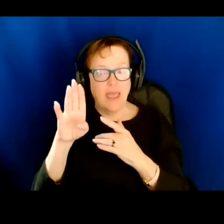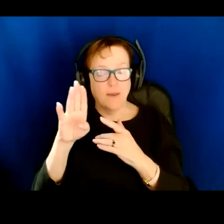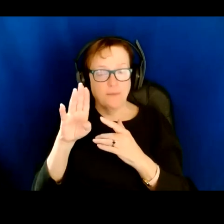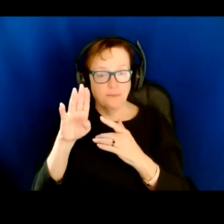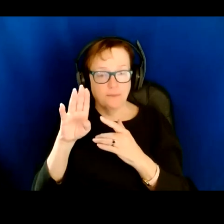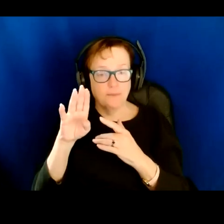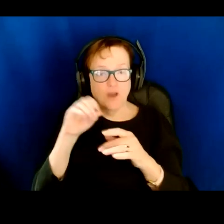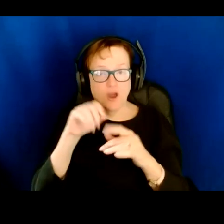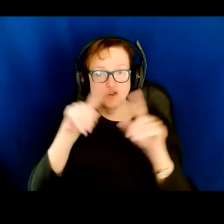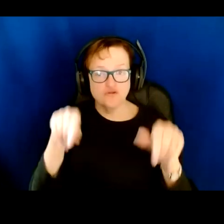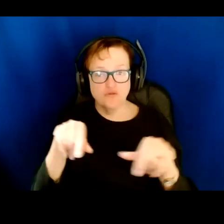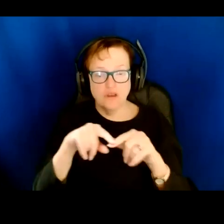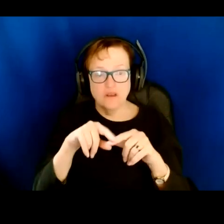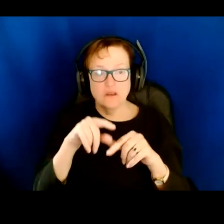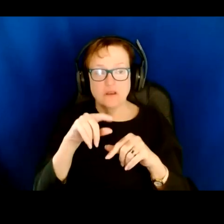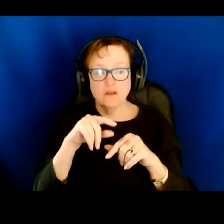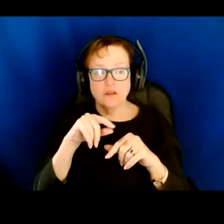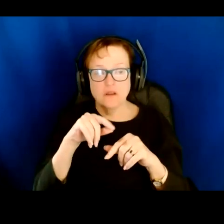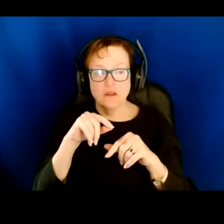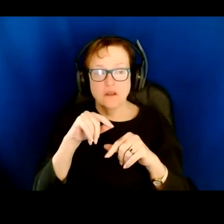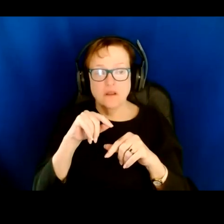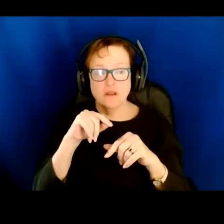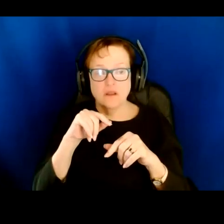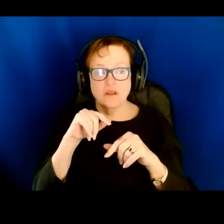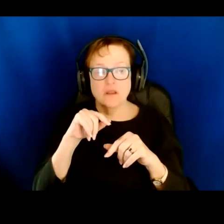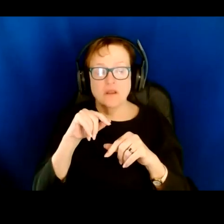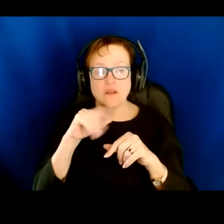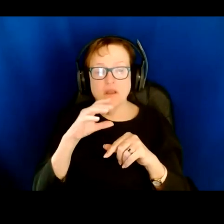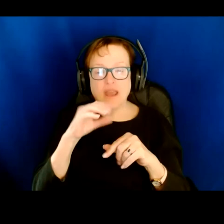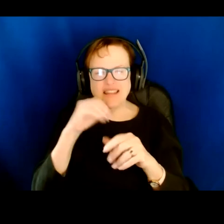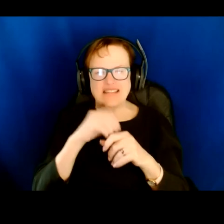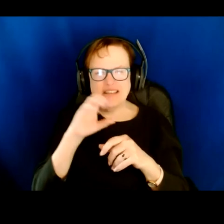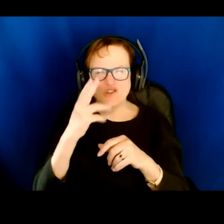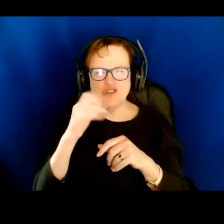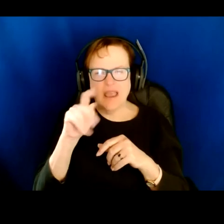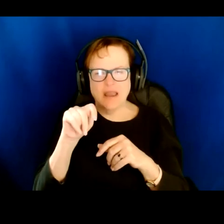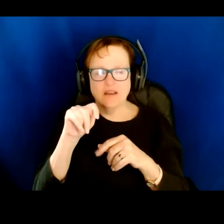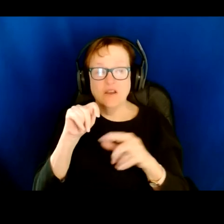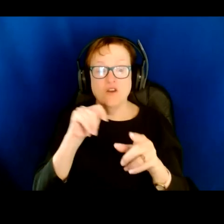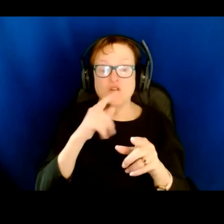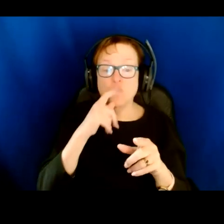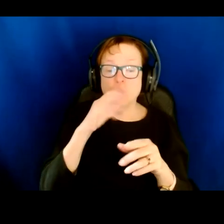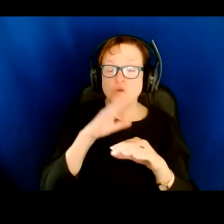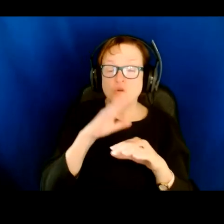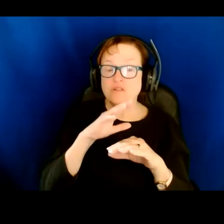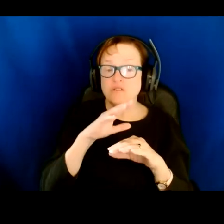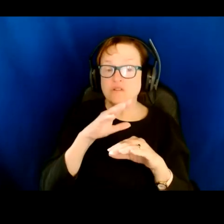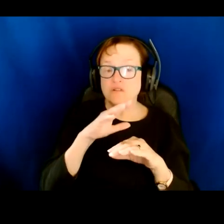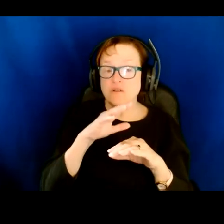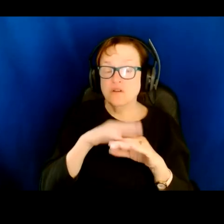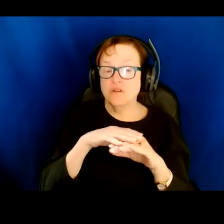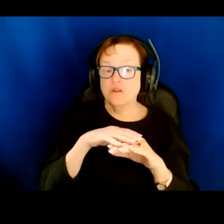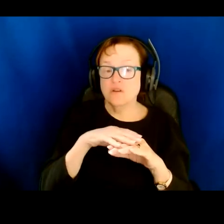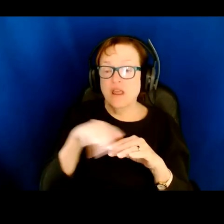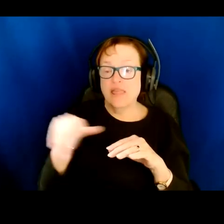screen. So it's in the screen chat, I believe. And for those folks throughout the break who will be there,